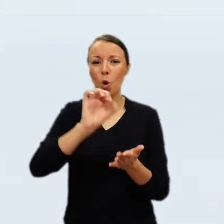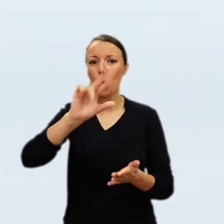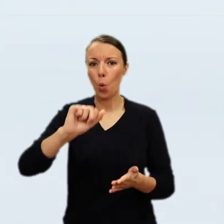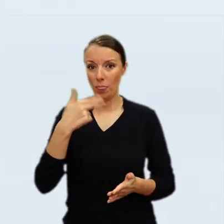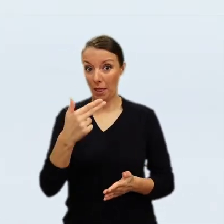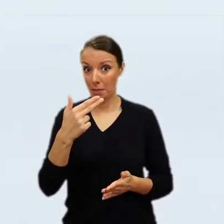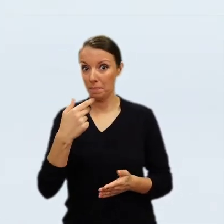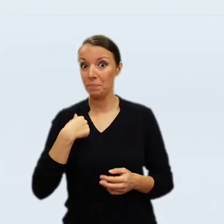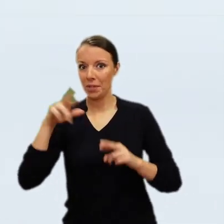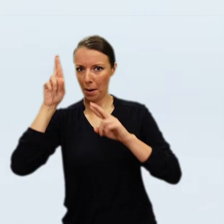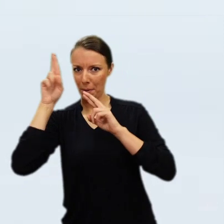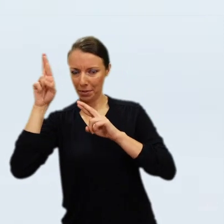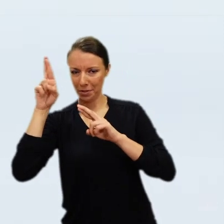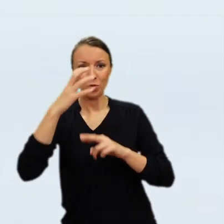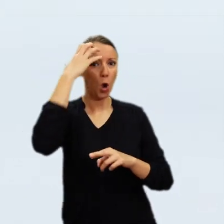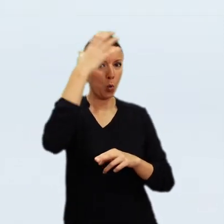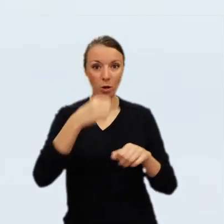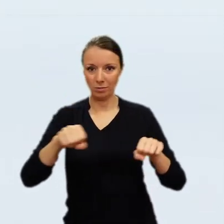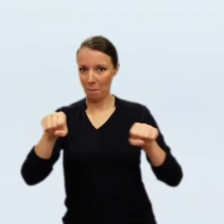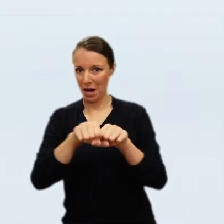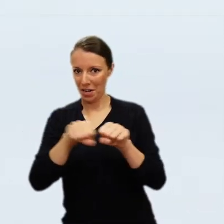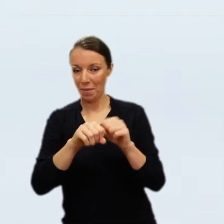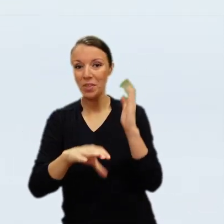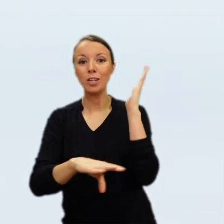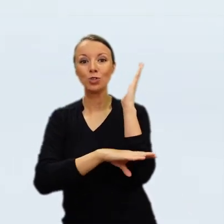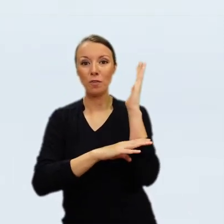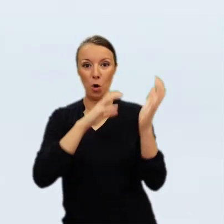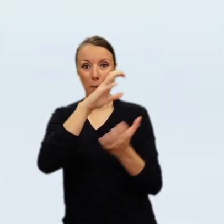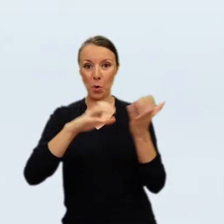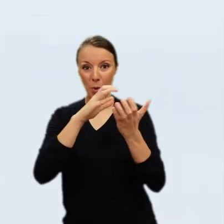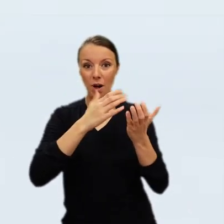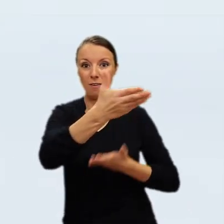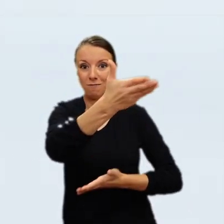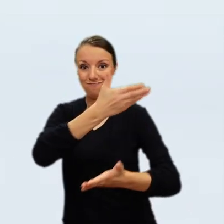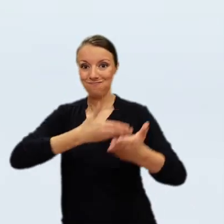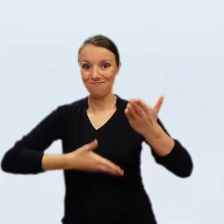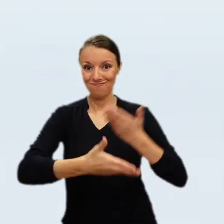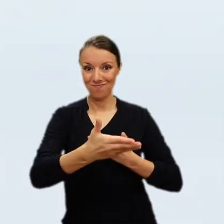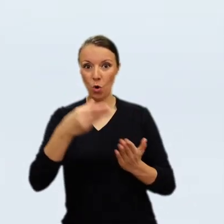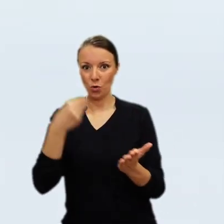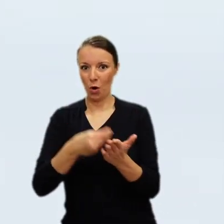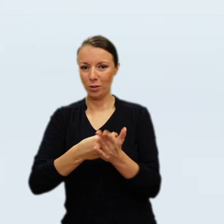justice and generosity allows me to expect that orange trees will flower in the same proportion.